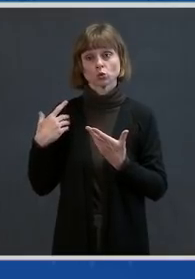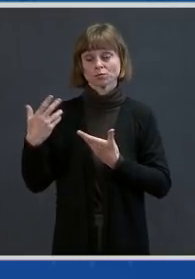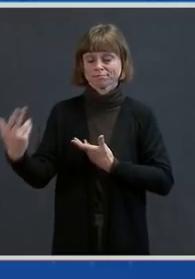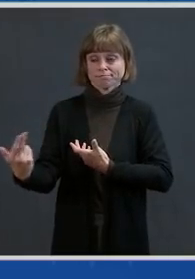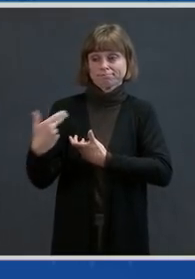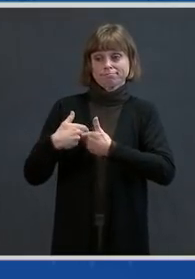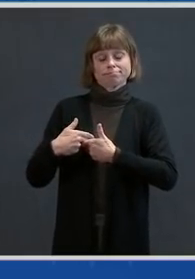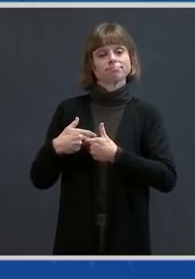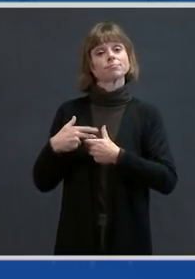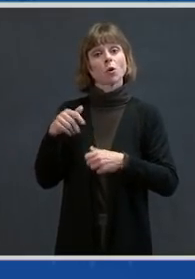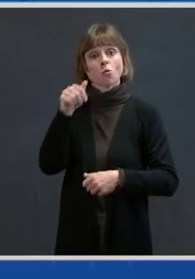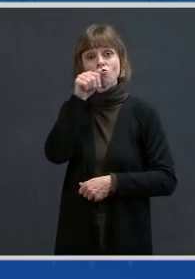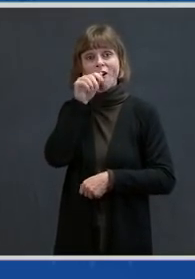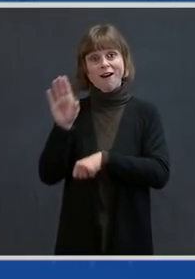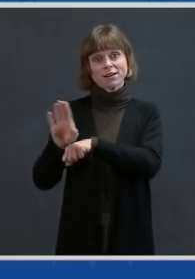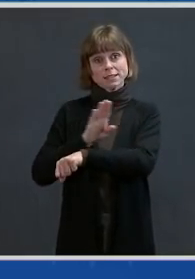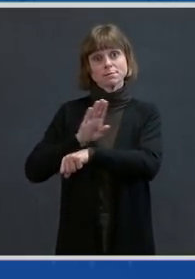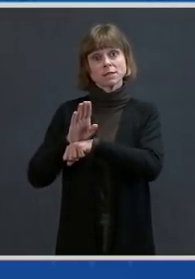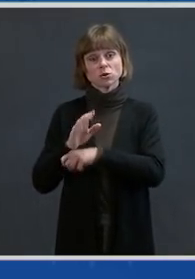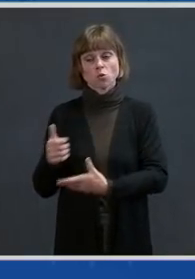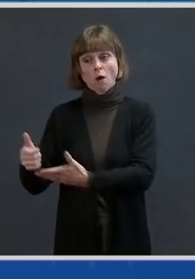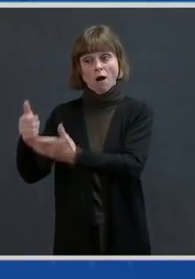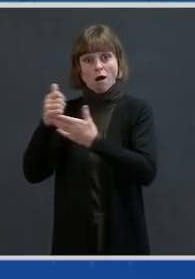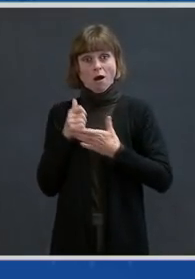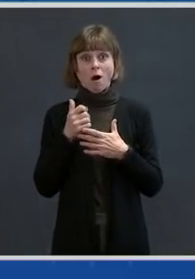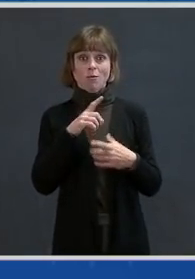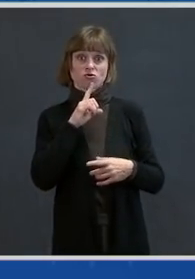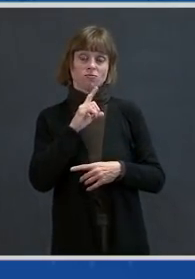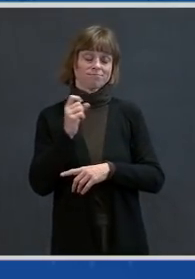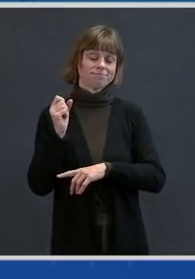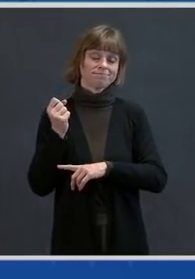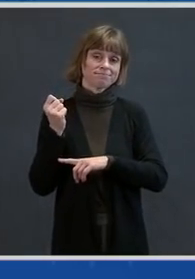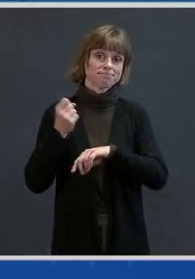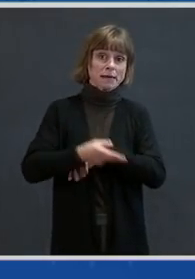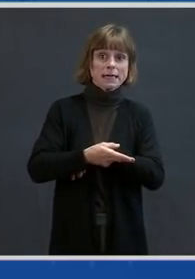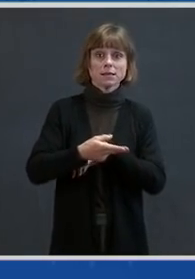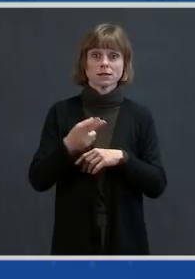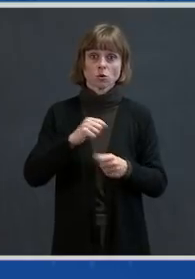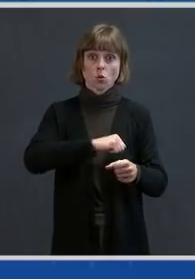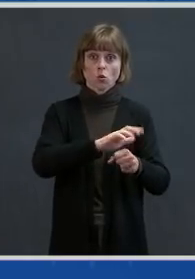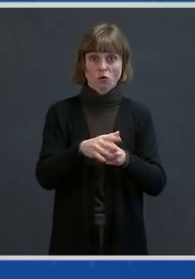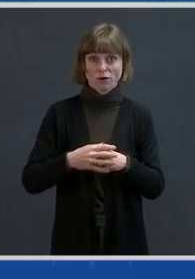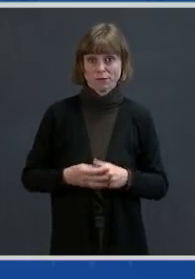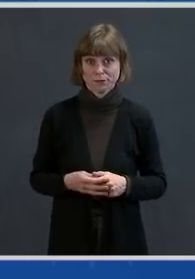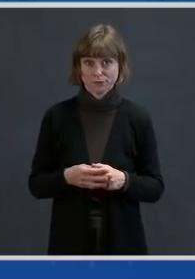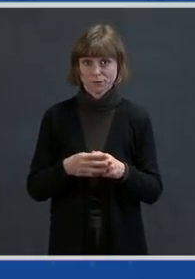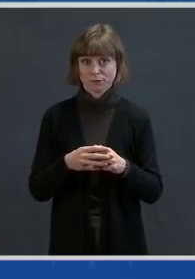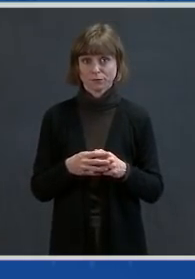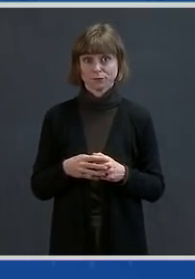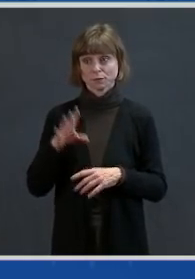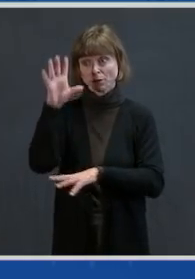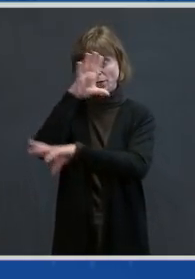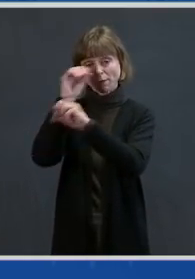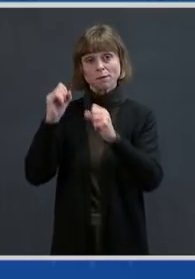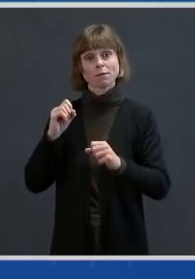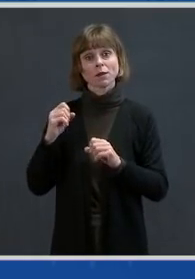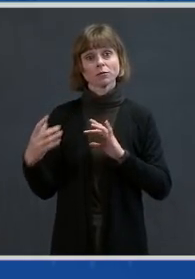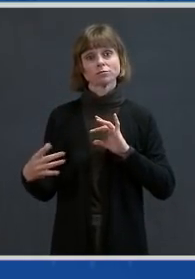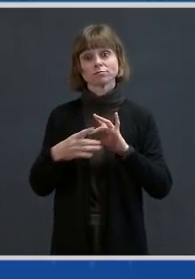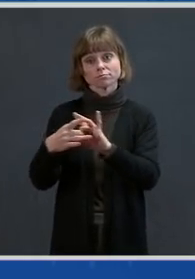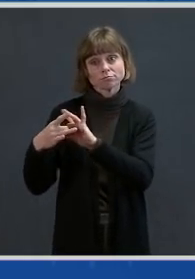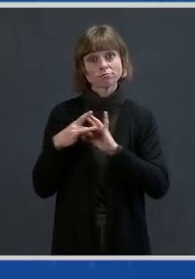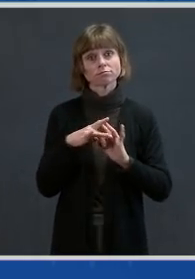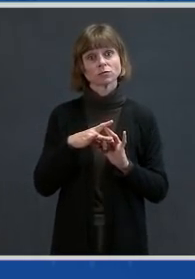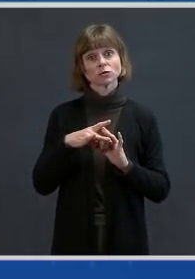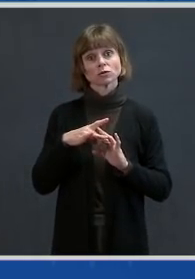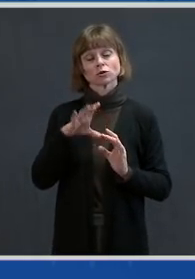defeat COVID-19 with a call to action. The Biden administration is joining with the Chamber of Commerce, leaders